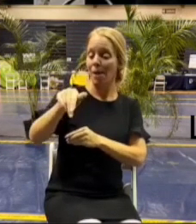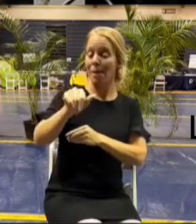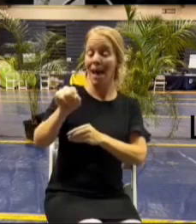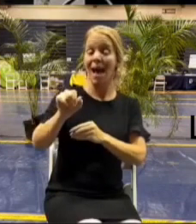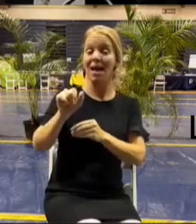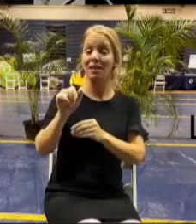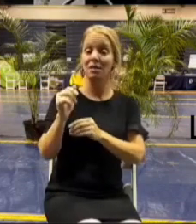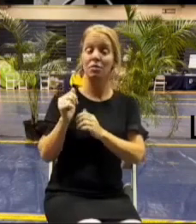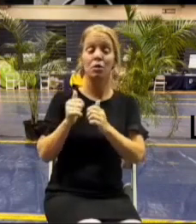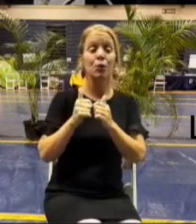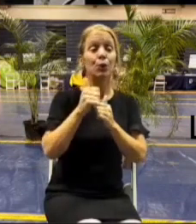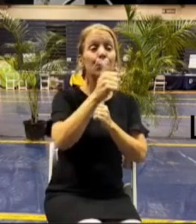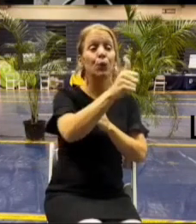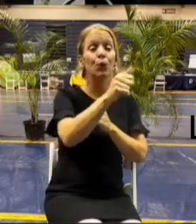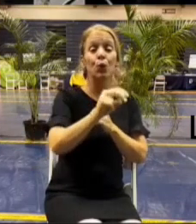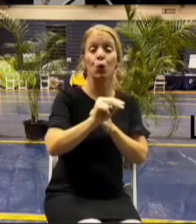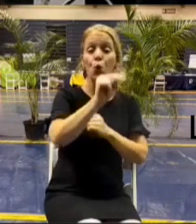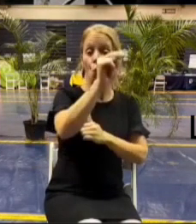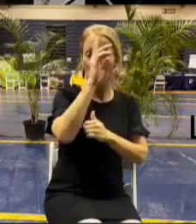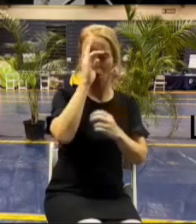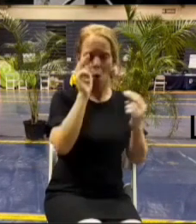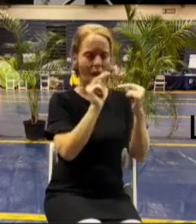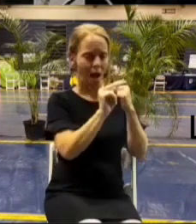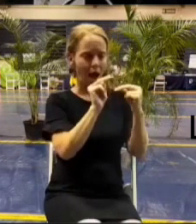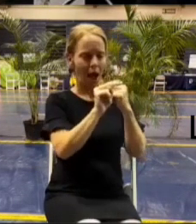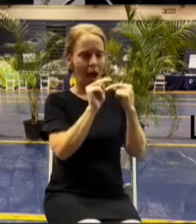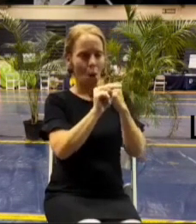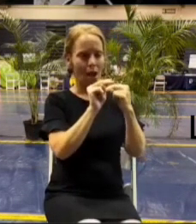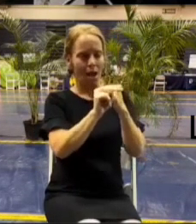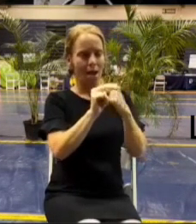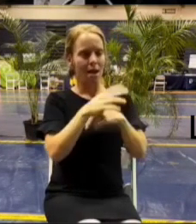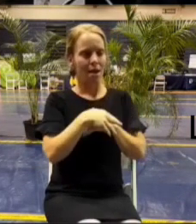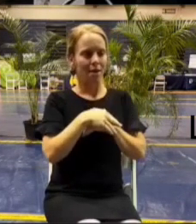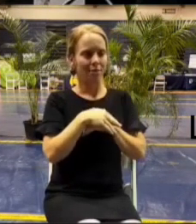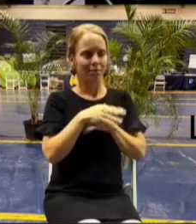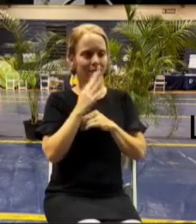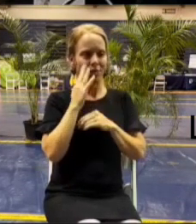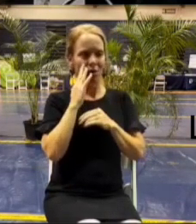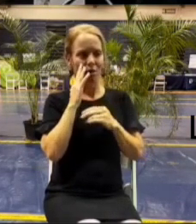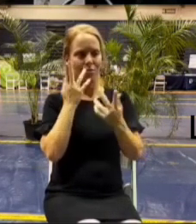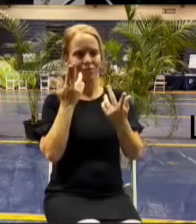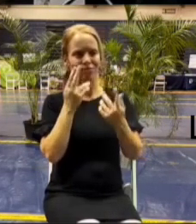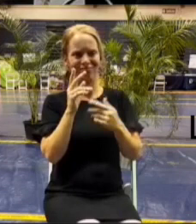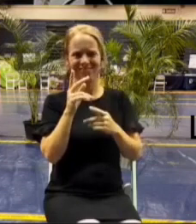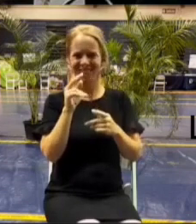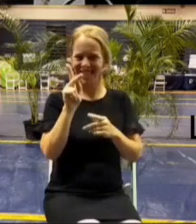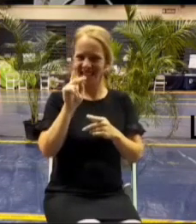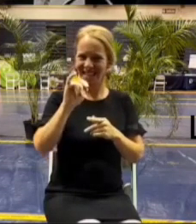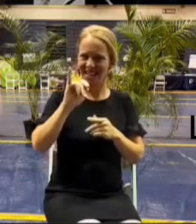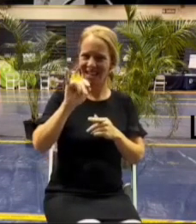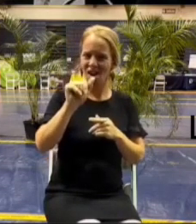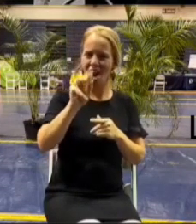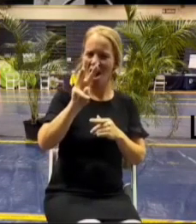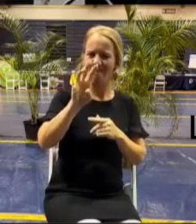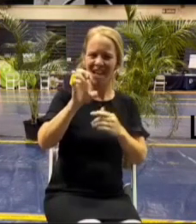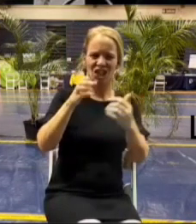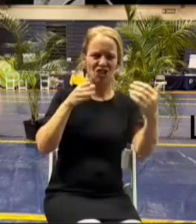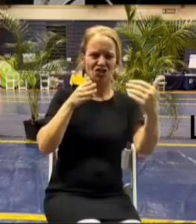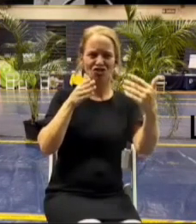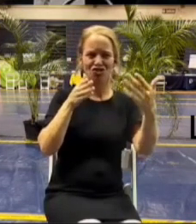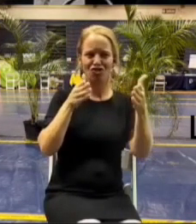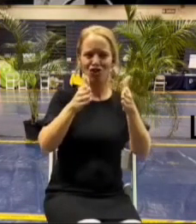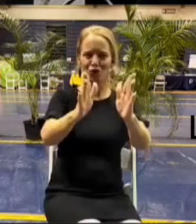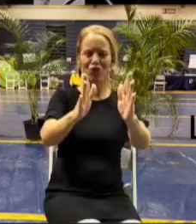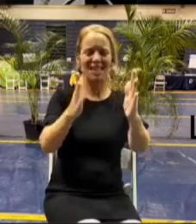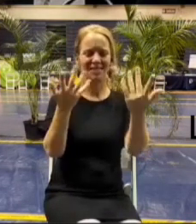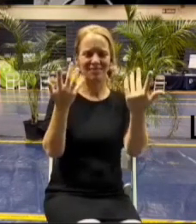know about leaving on the highway instead of just everybody going in and out of kiabe street and um i'm